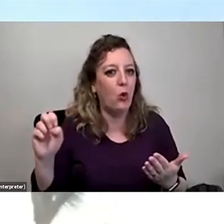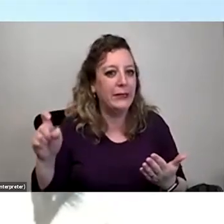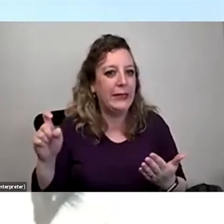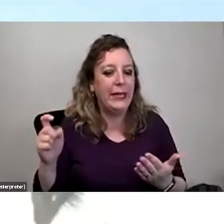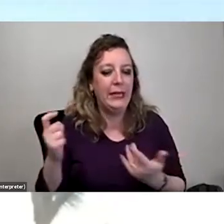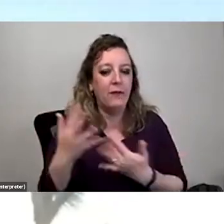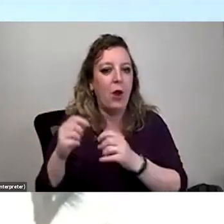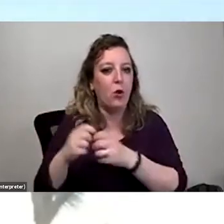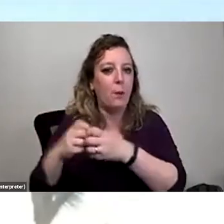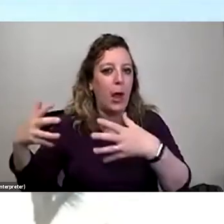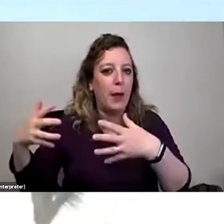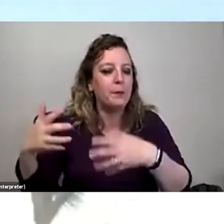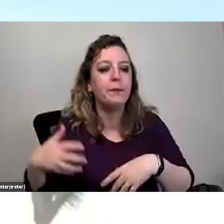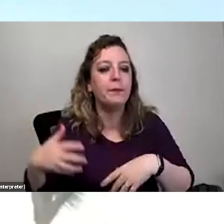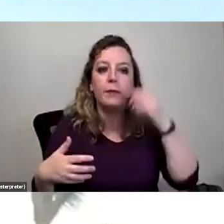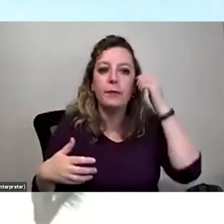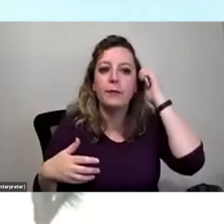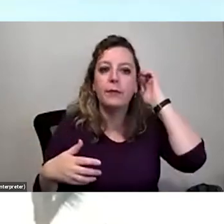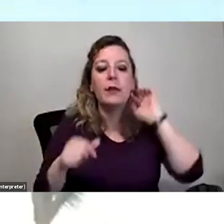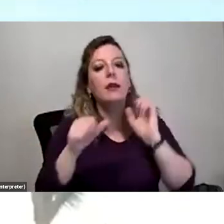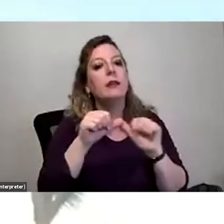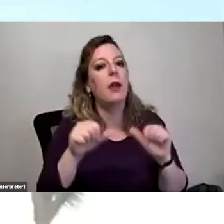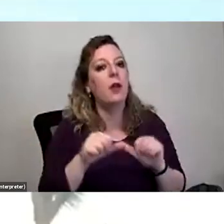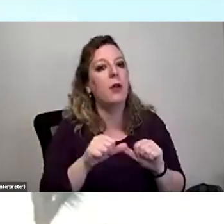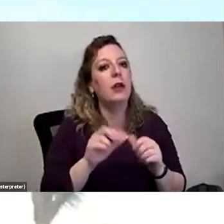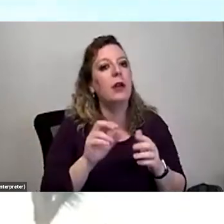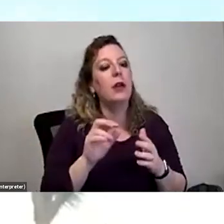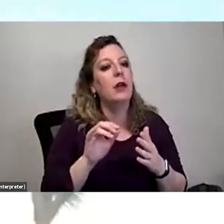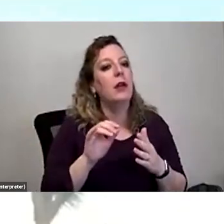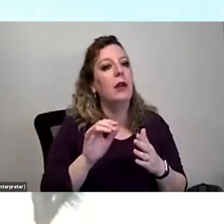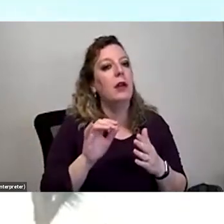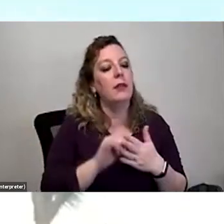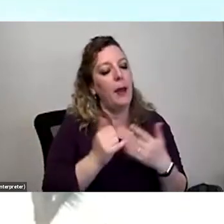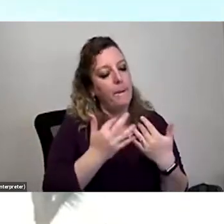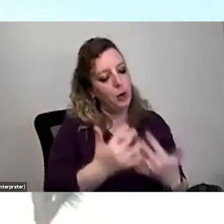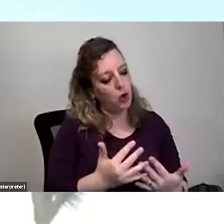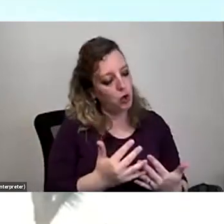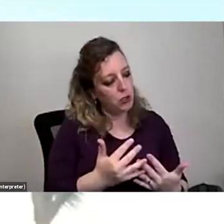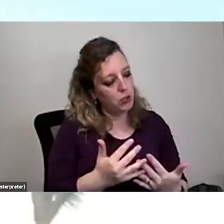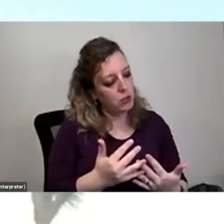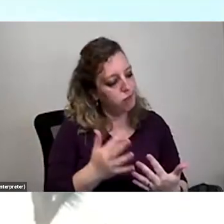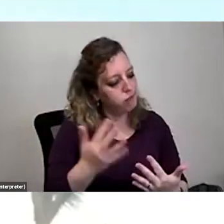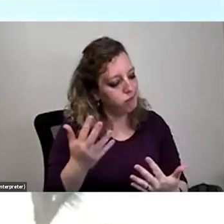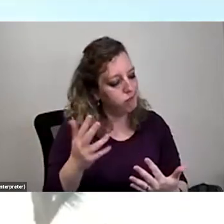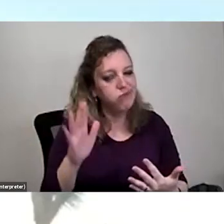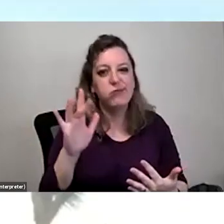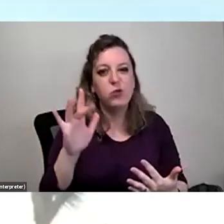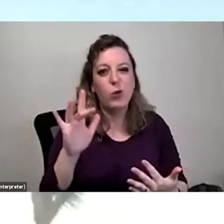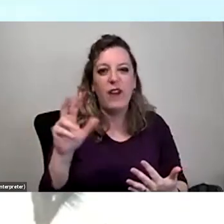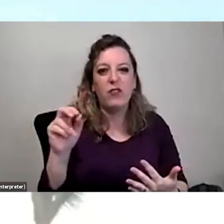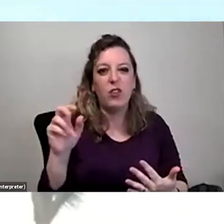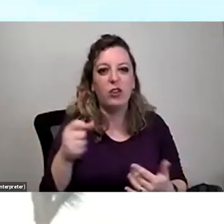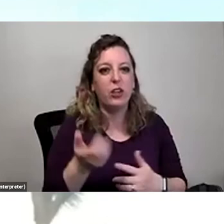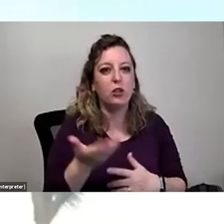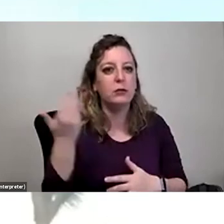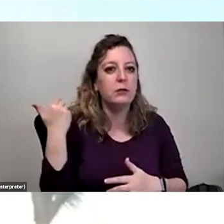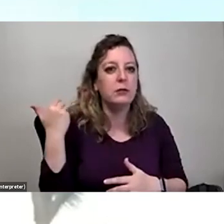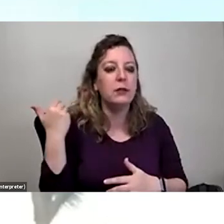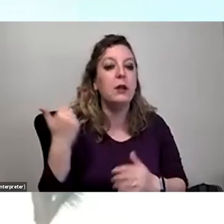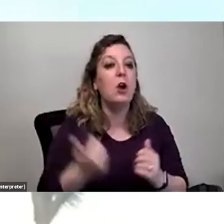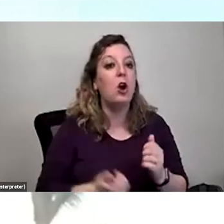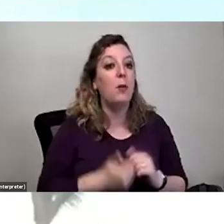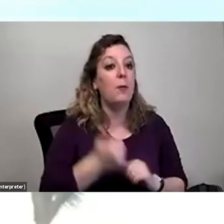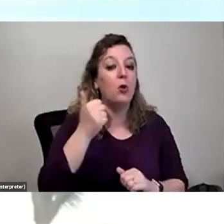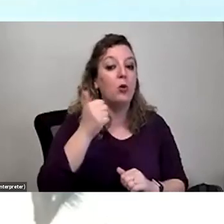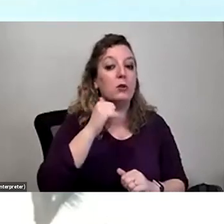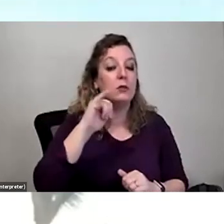regenerate. There is an area in the park that burned, oh gosh, it probably burned 25, 30 years ago. And most of the